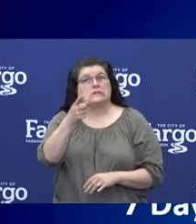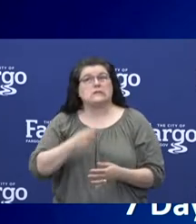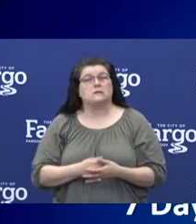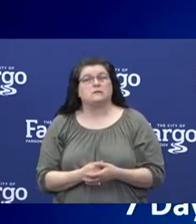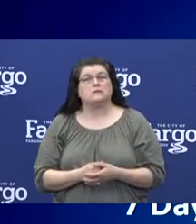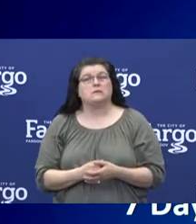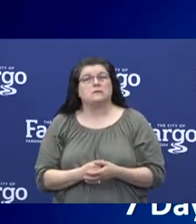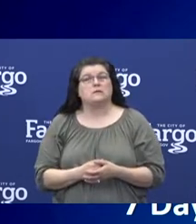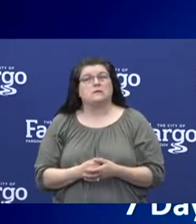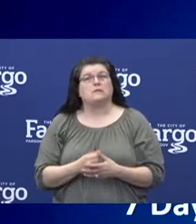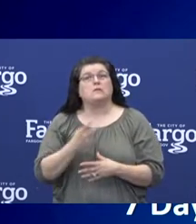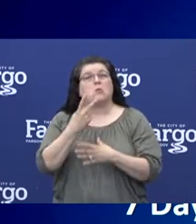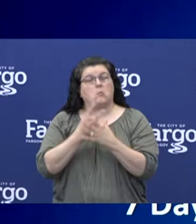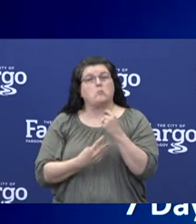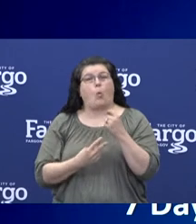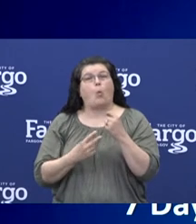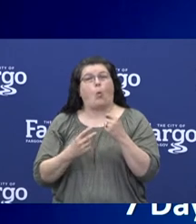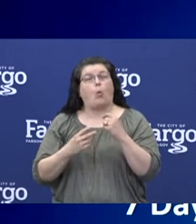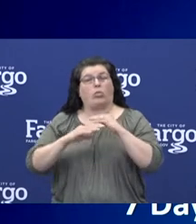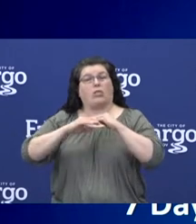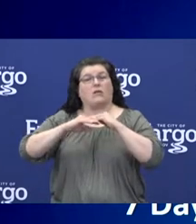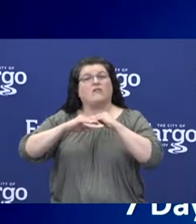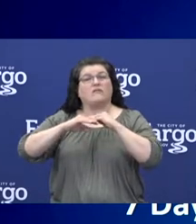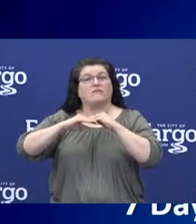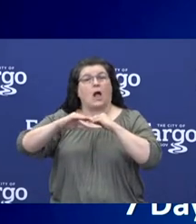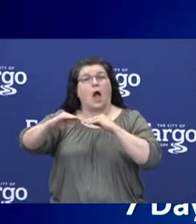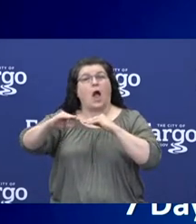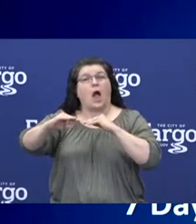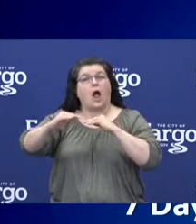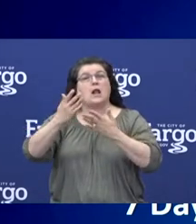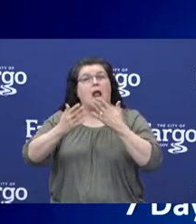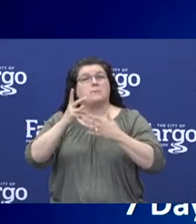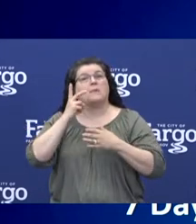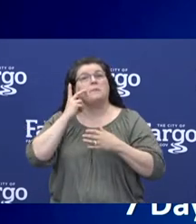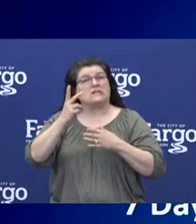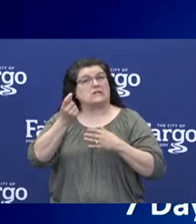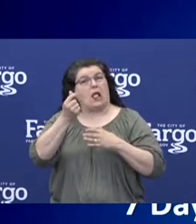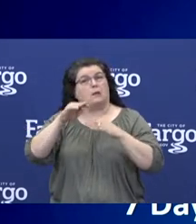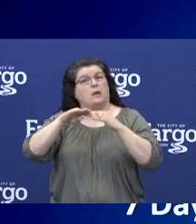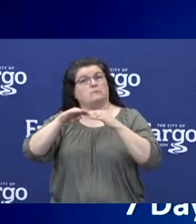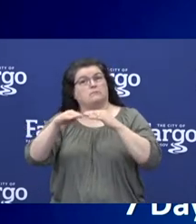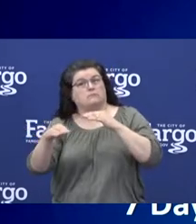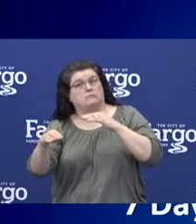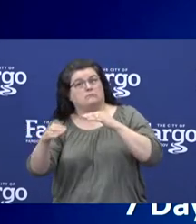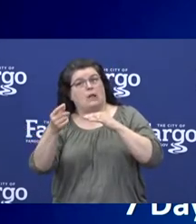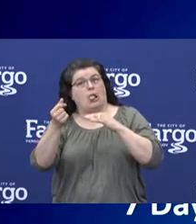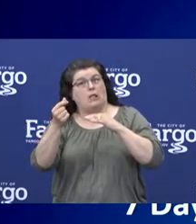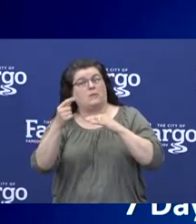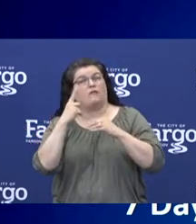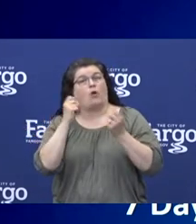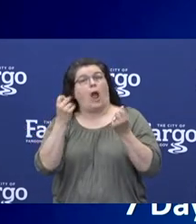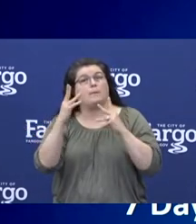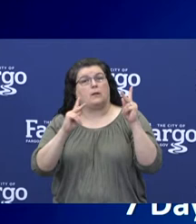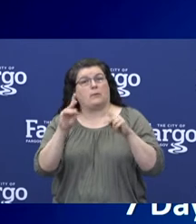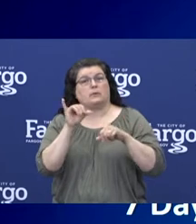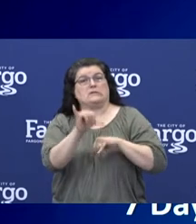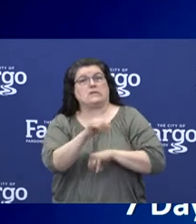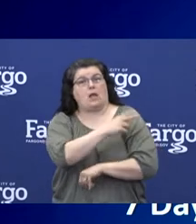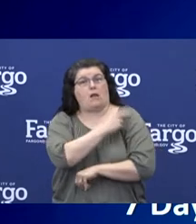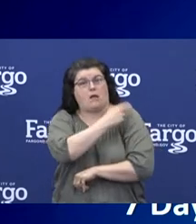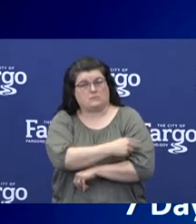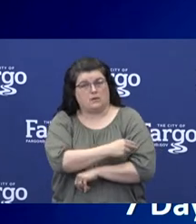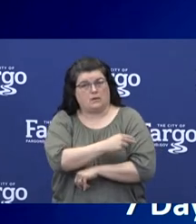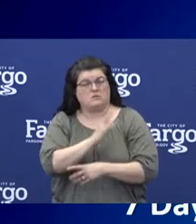both of those have been actually quite flat and maybe even starting to see a little fall in our number of hospitalizations. Those average